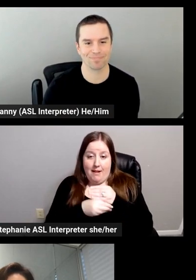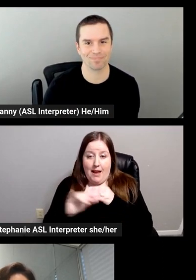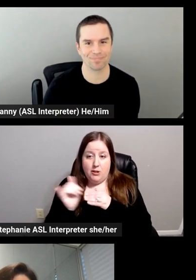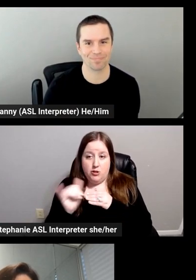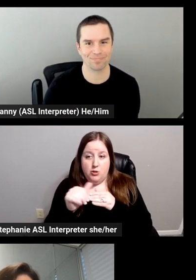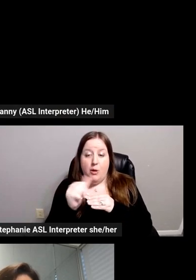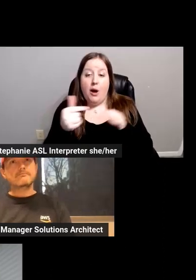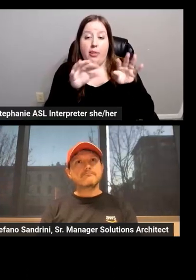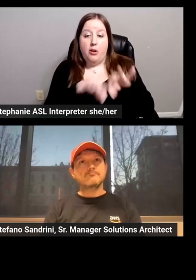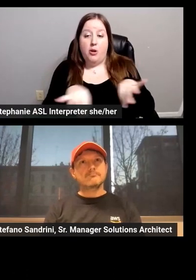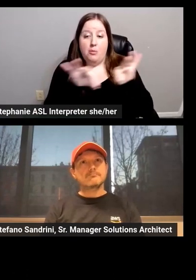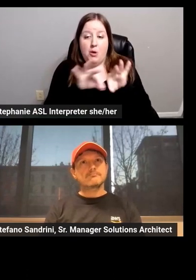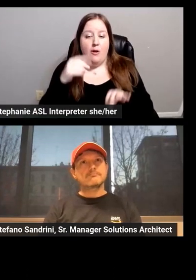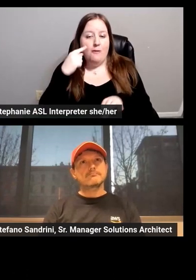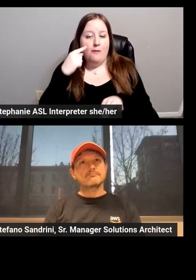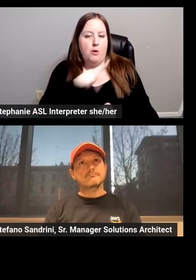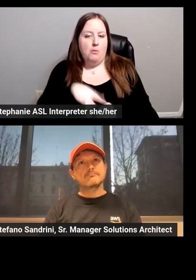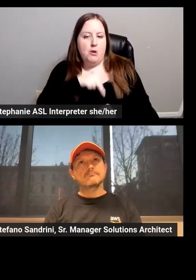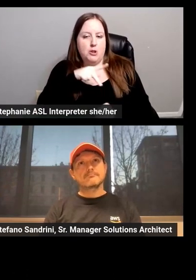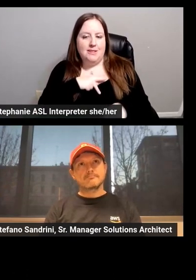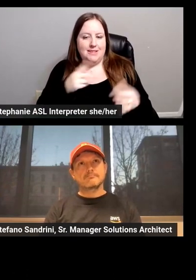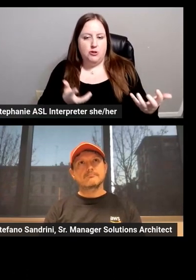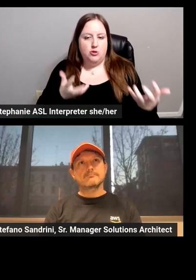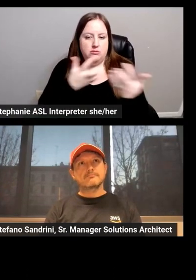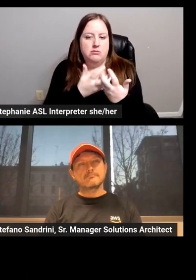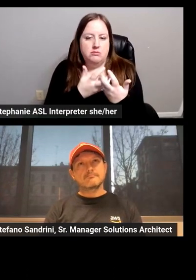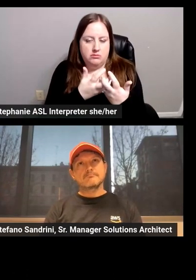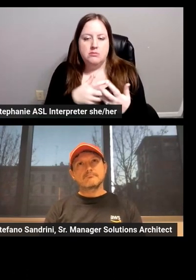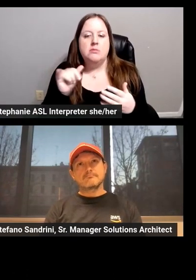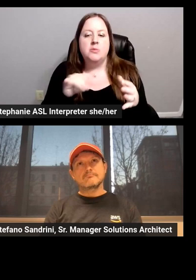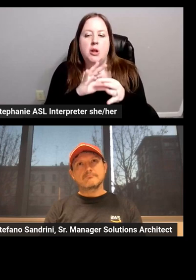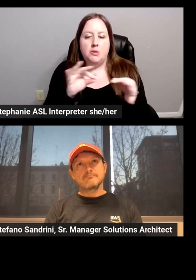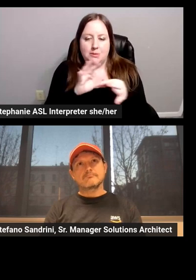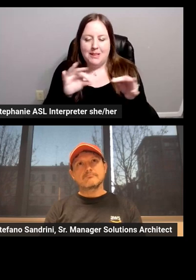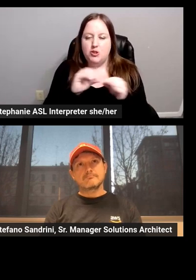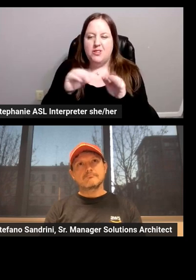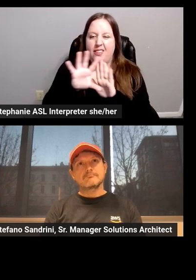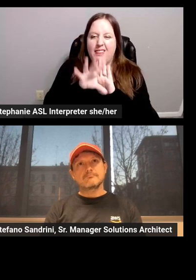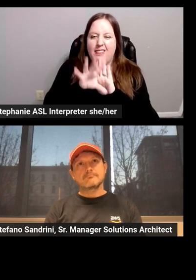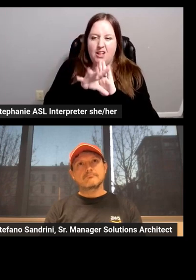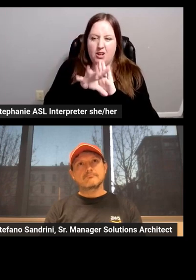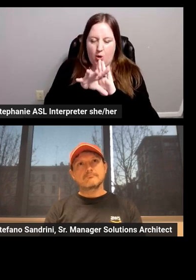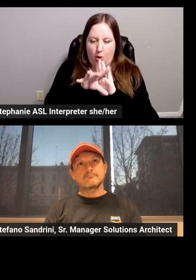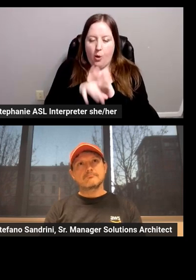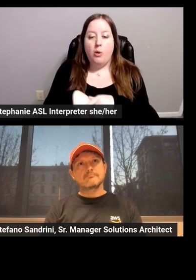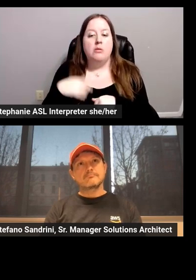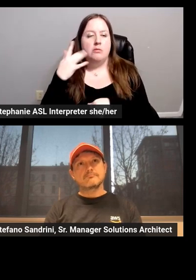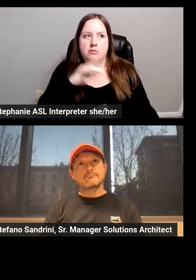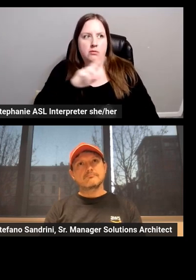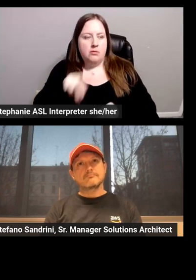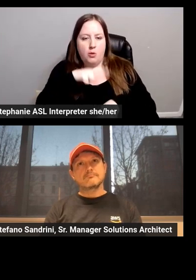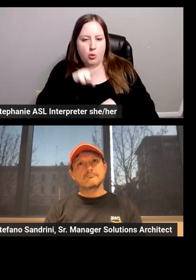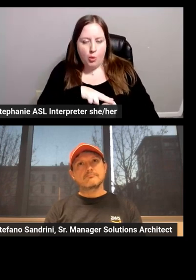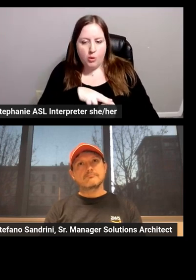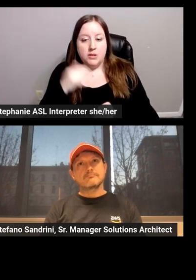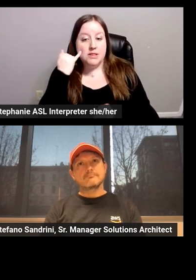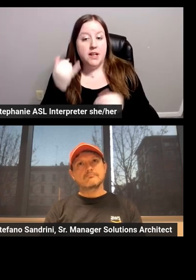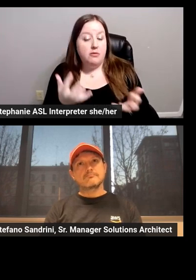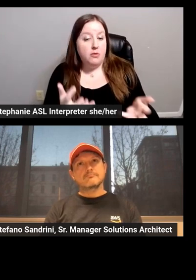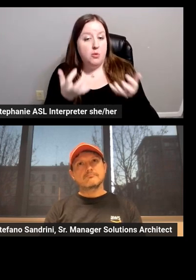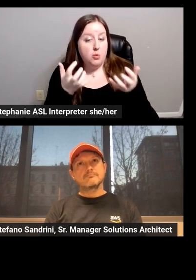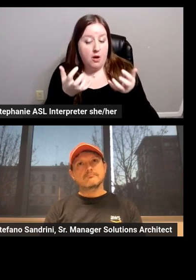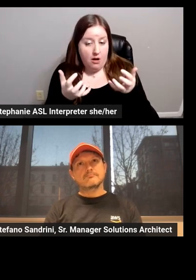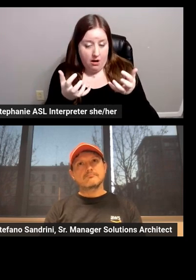for us was the personalization element that was also mentioned in the videos. Because, of course, if we really wanted to have